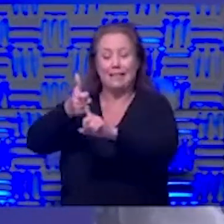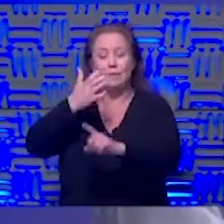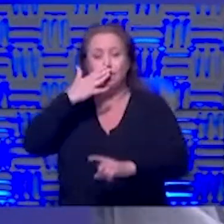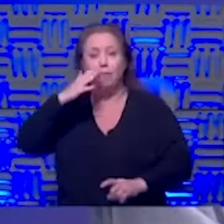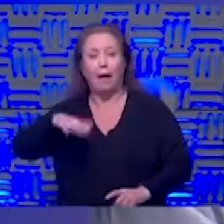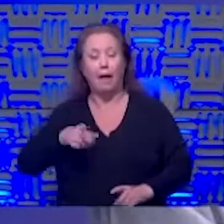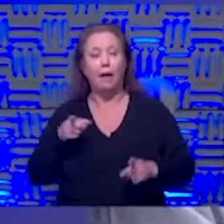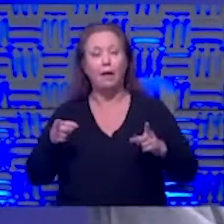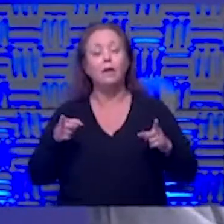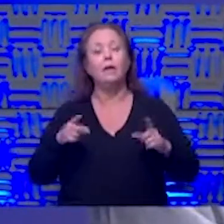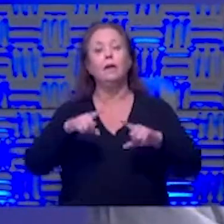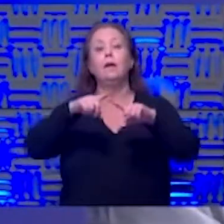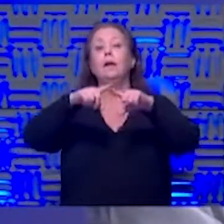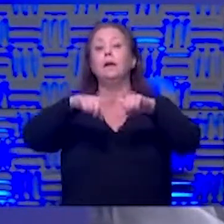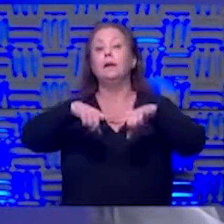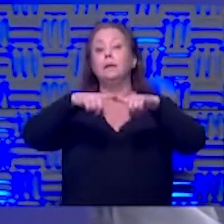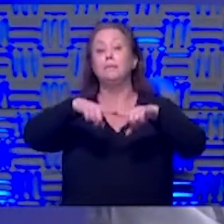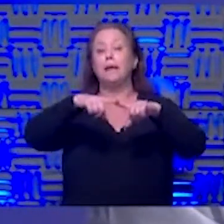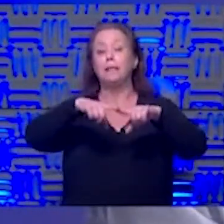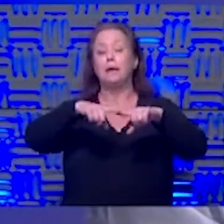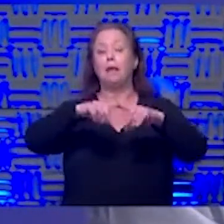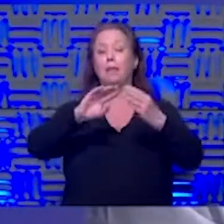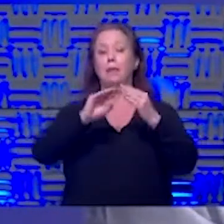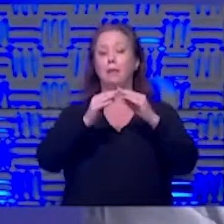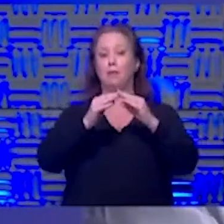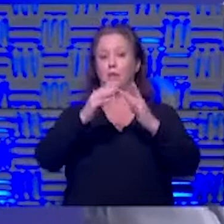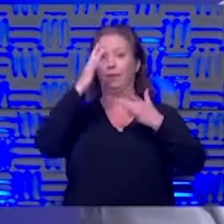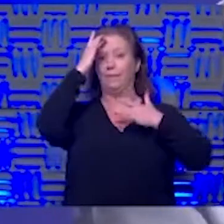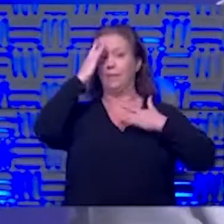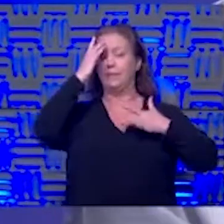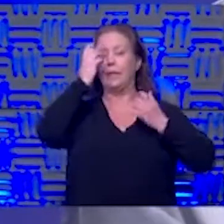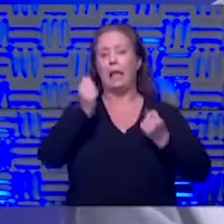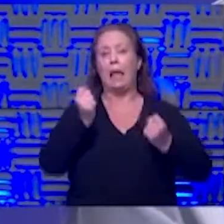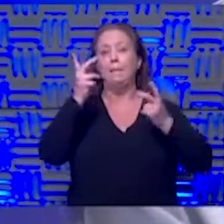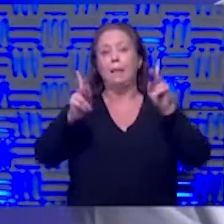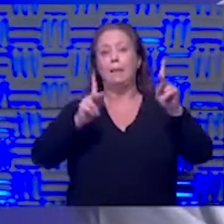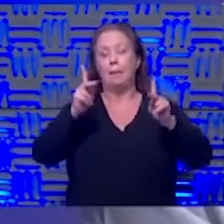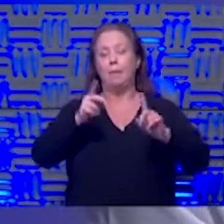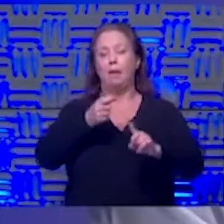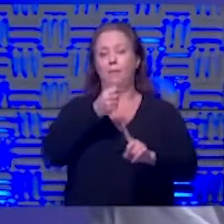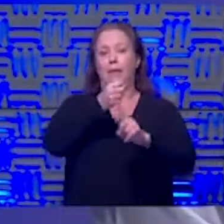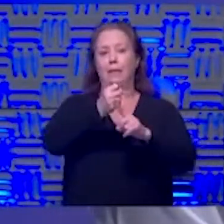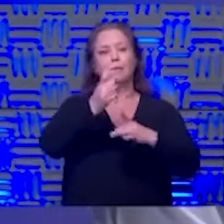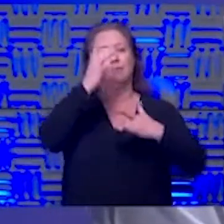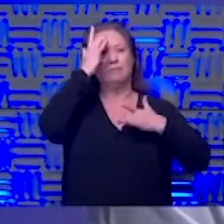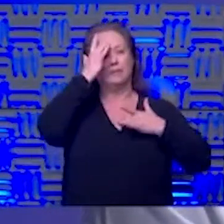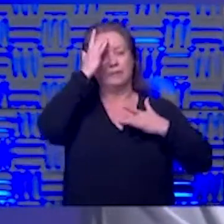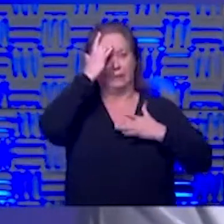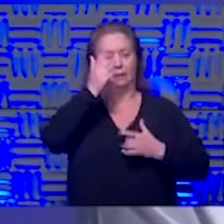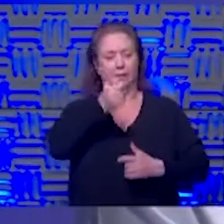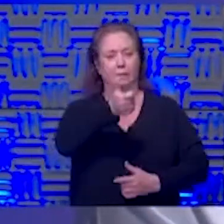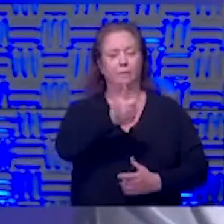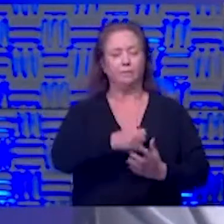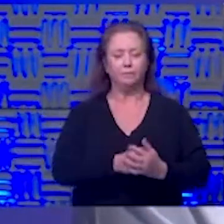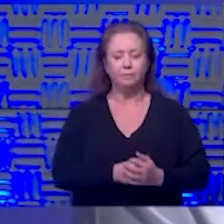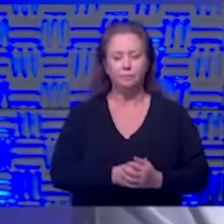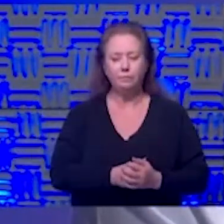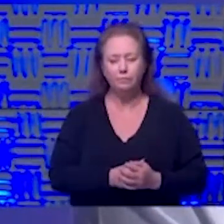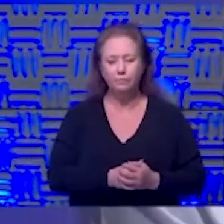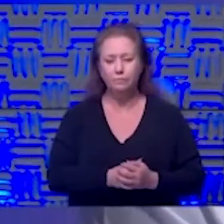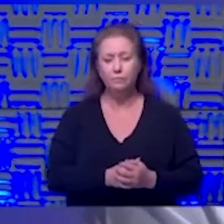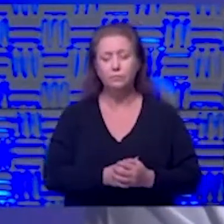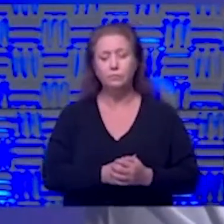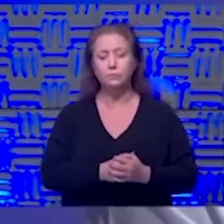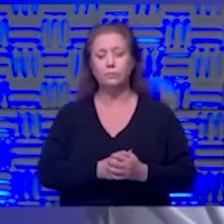also depend on the prevalence rate of the disease or how many people have been infected with the disease as well so we um